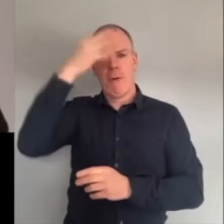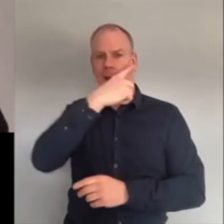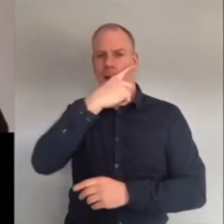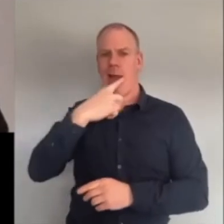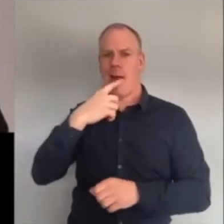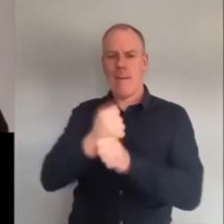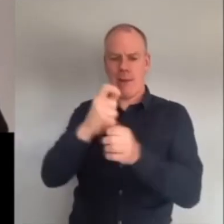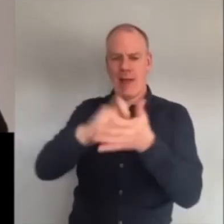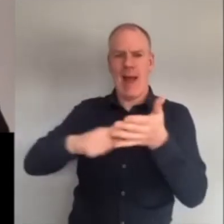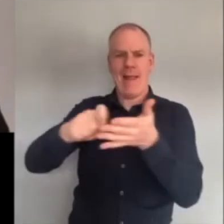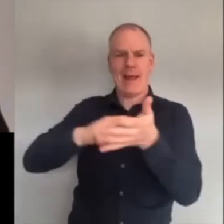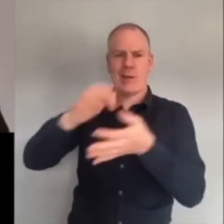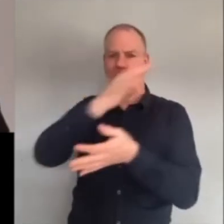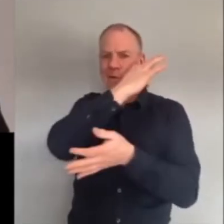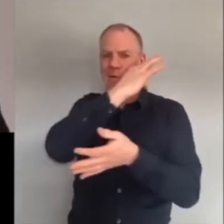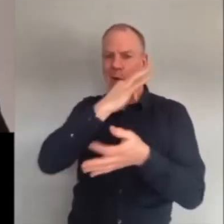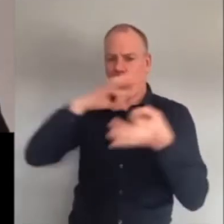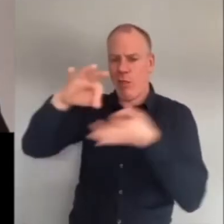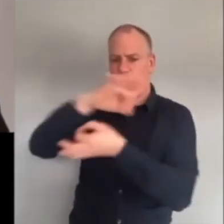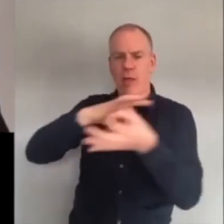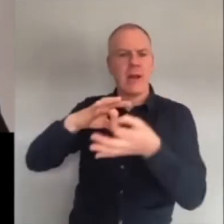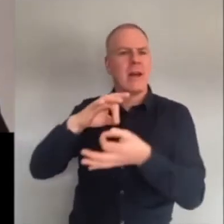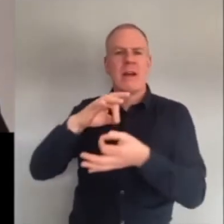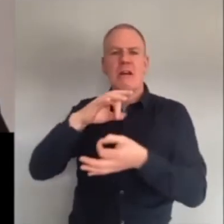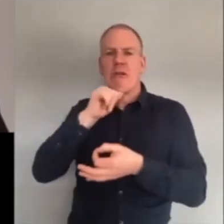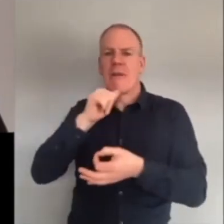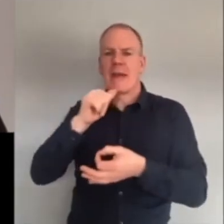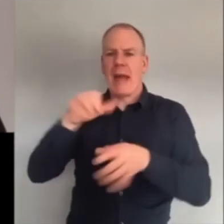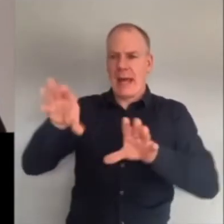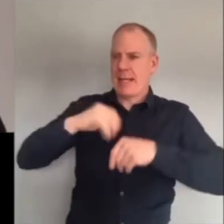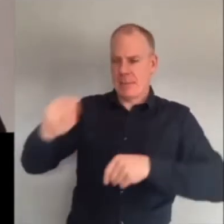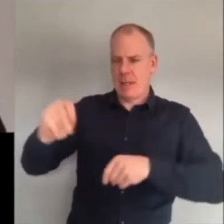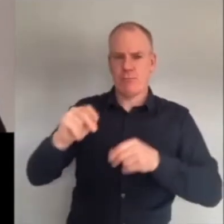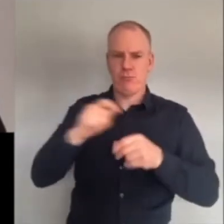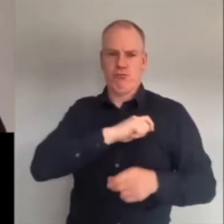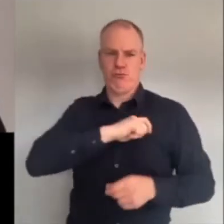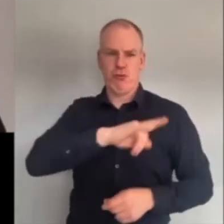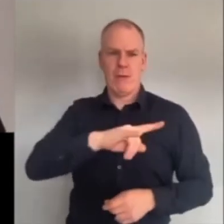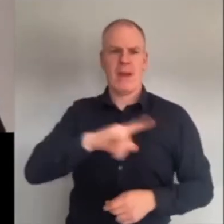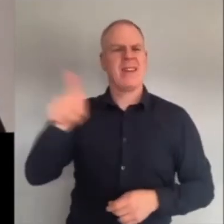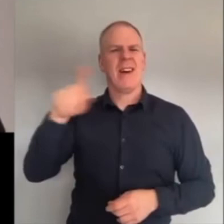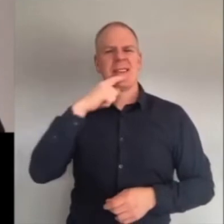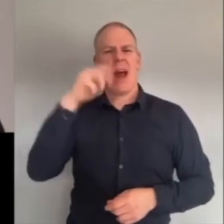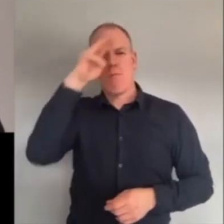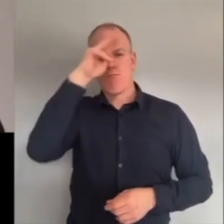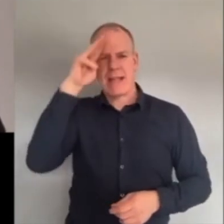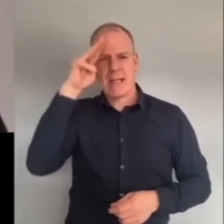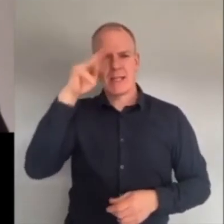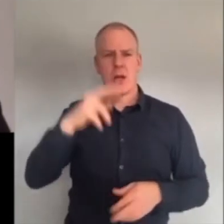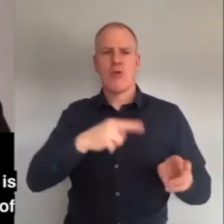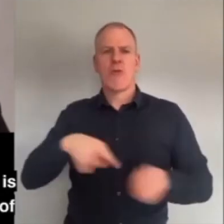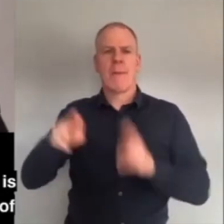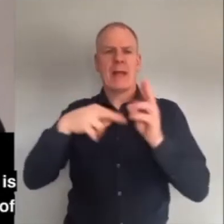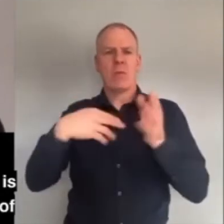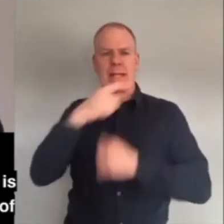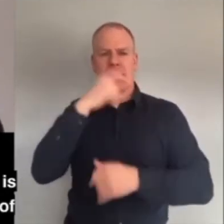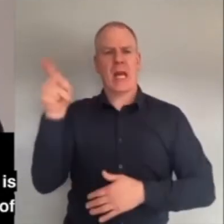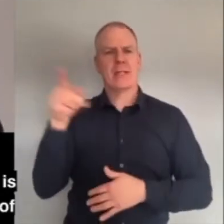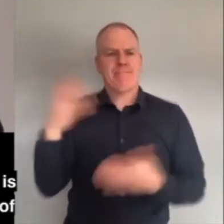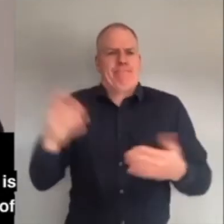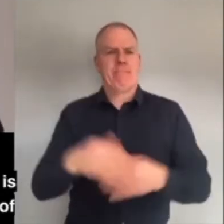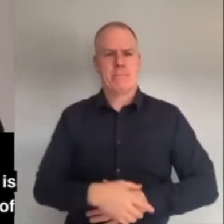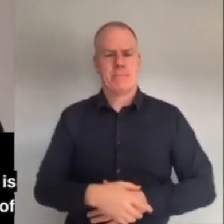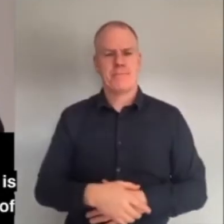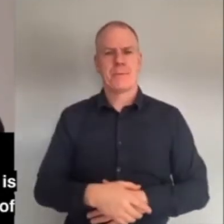They don't specify his claims in detail and take them seriously. They just say the president repeated his baseless claims. And I think what's